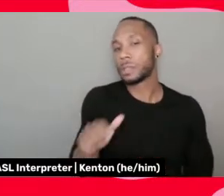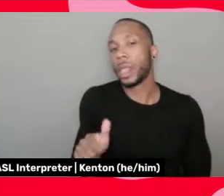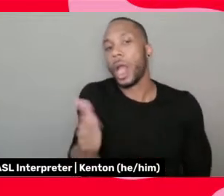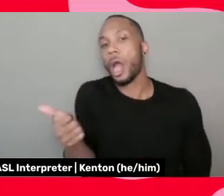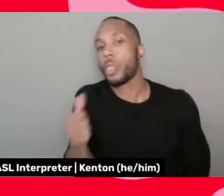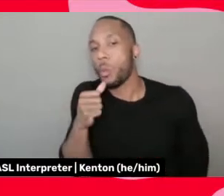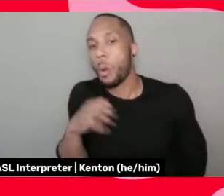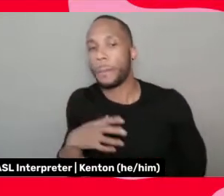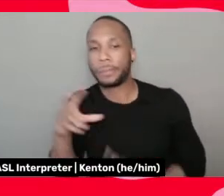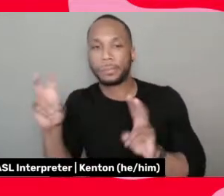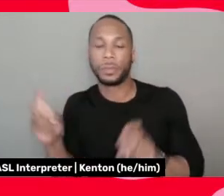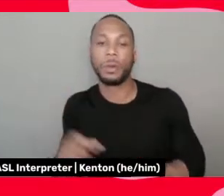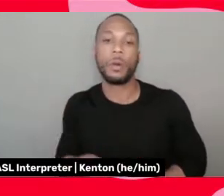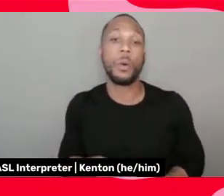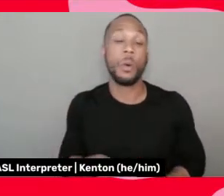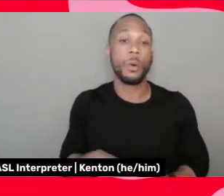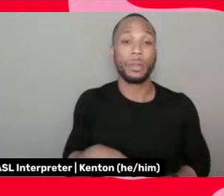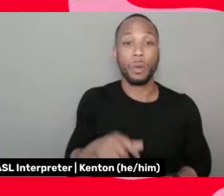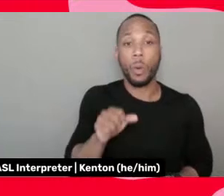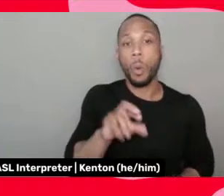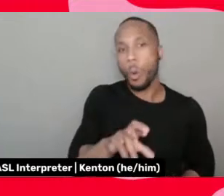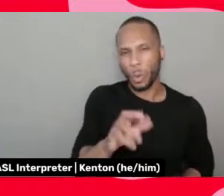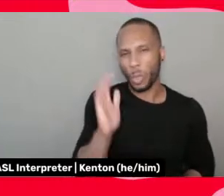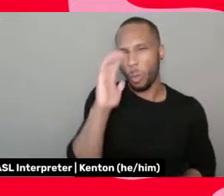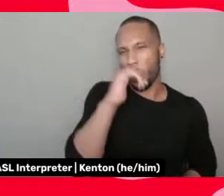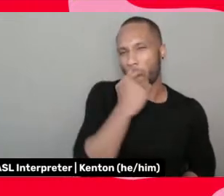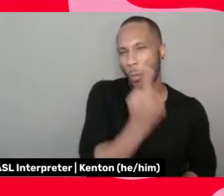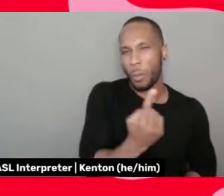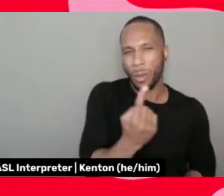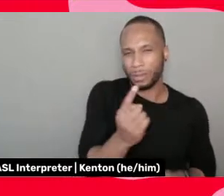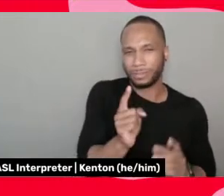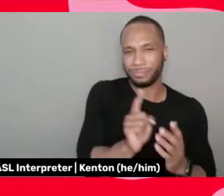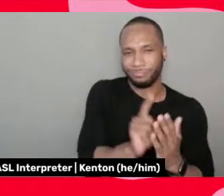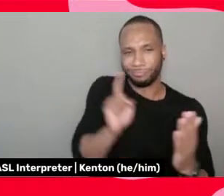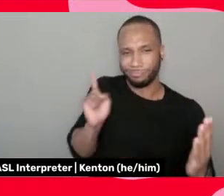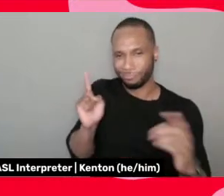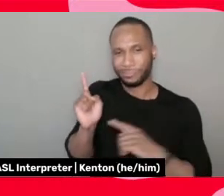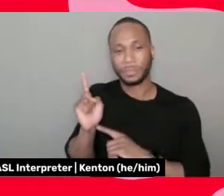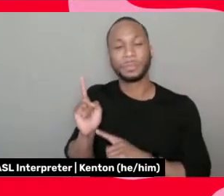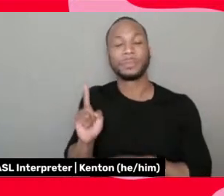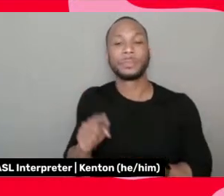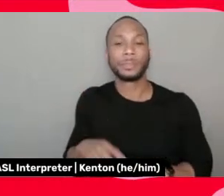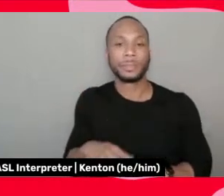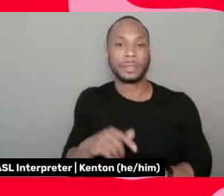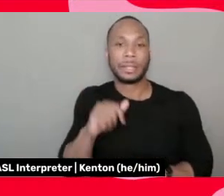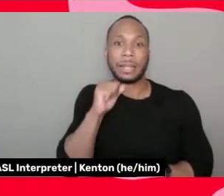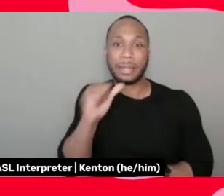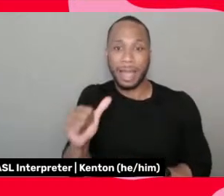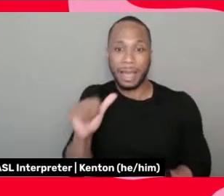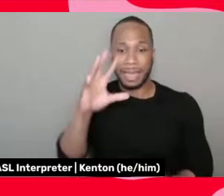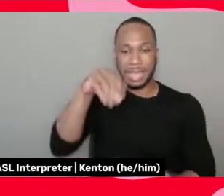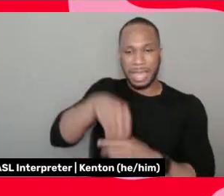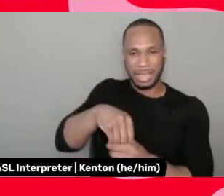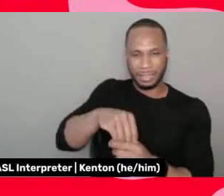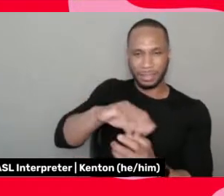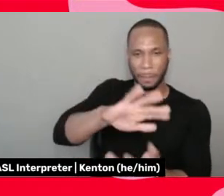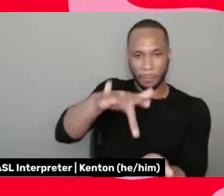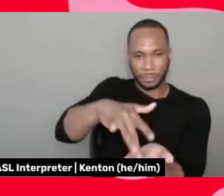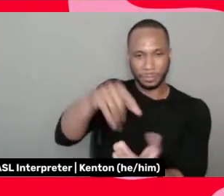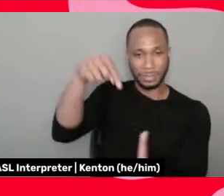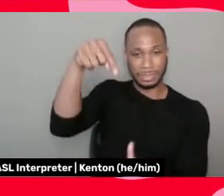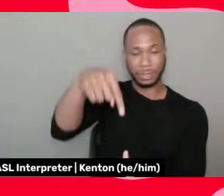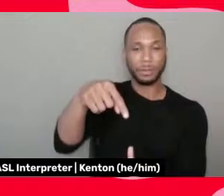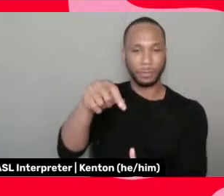it was the odd one out, all kinds of not, not being in the center of the relationship